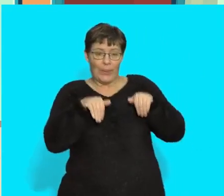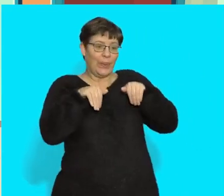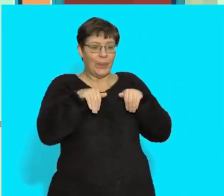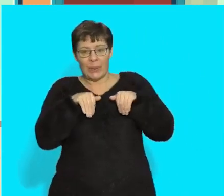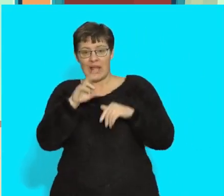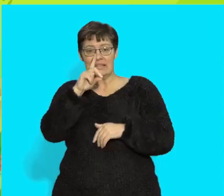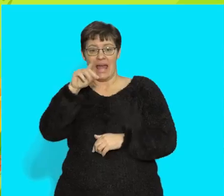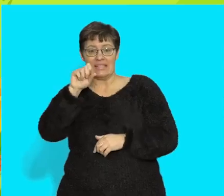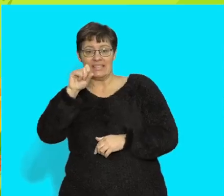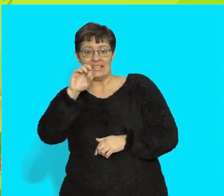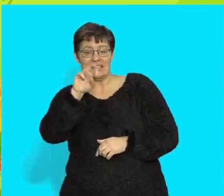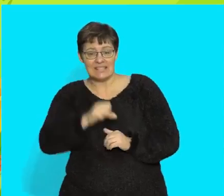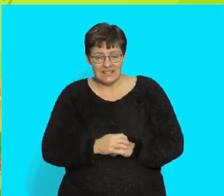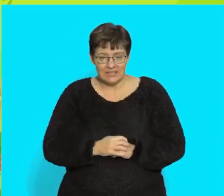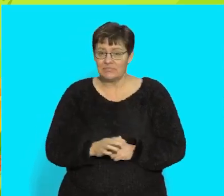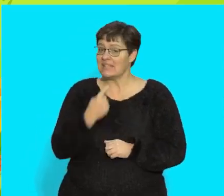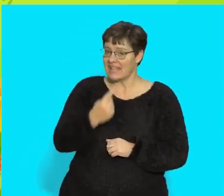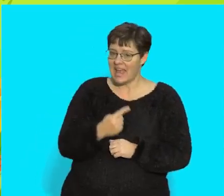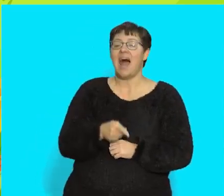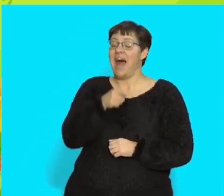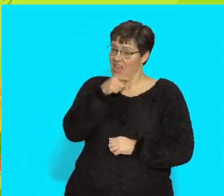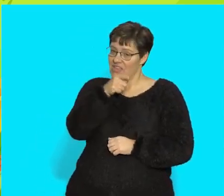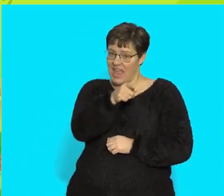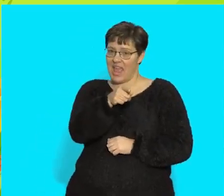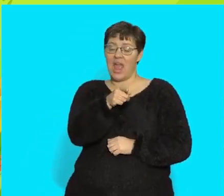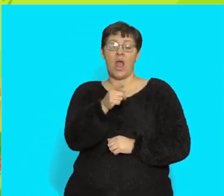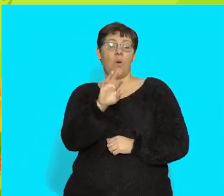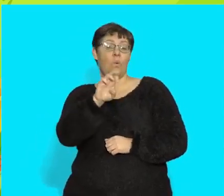Say, there were dusties on the mountain.